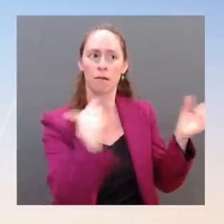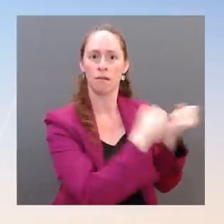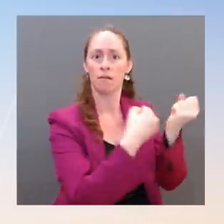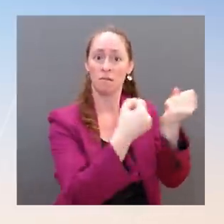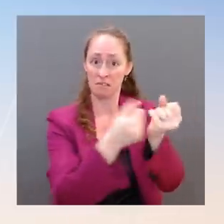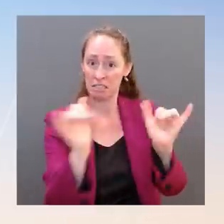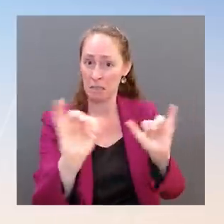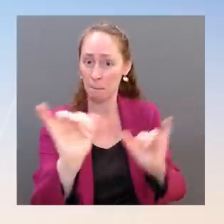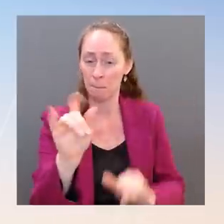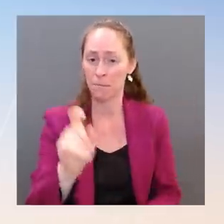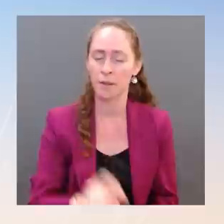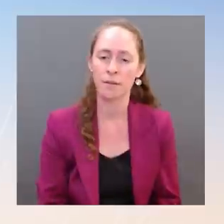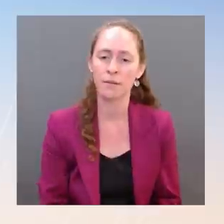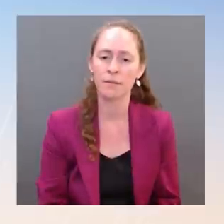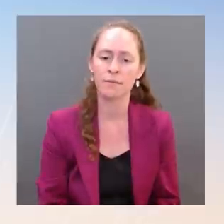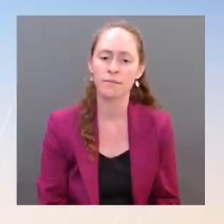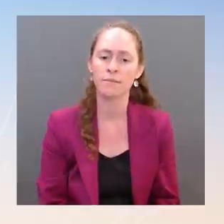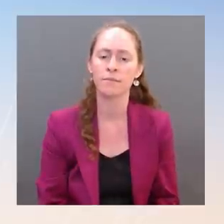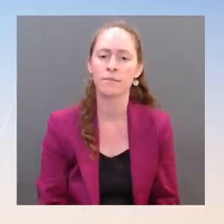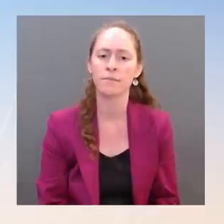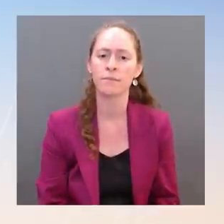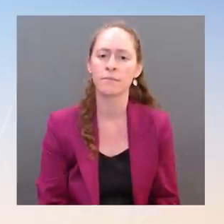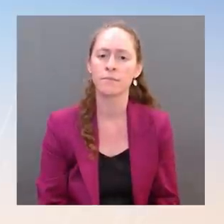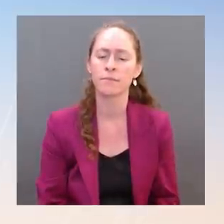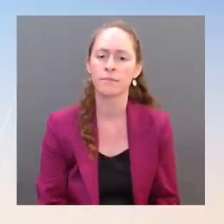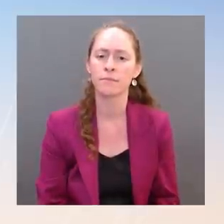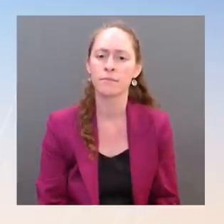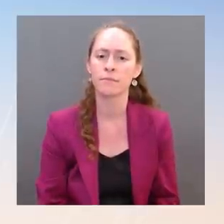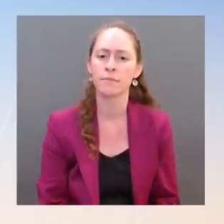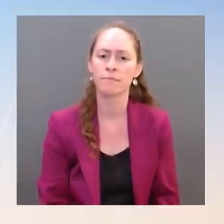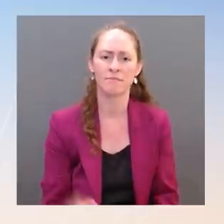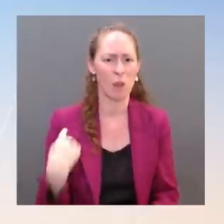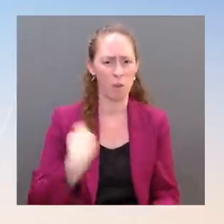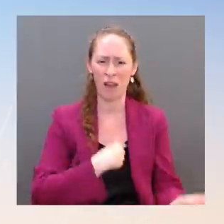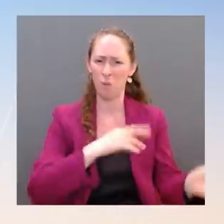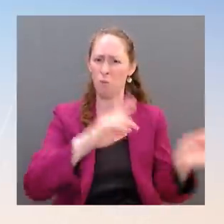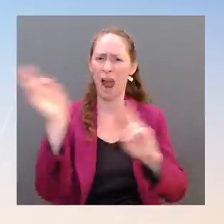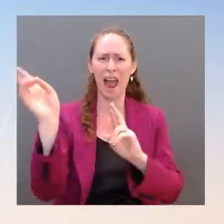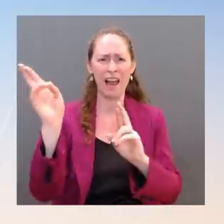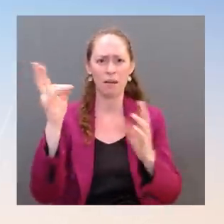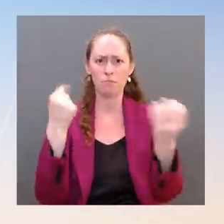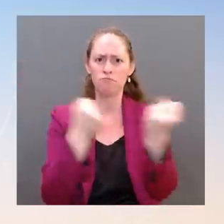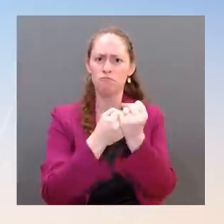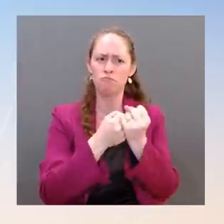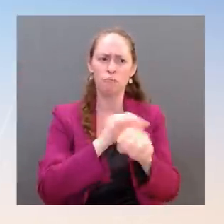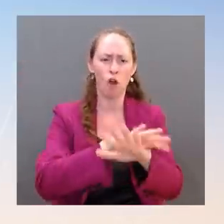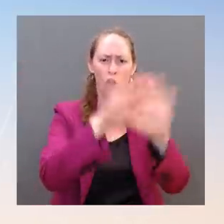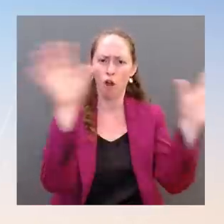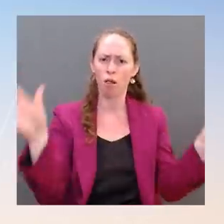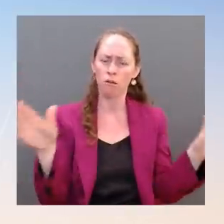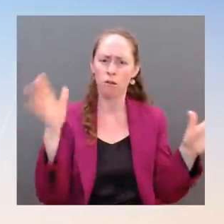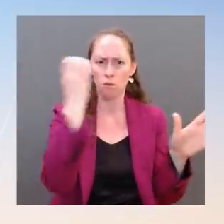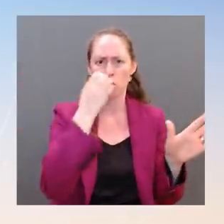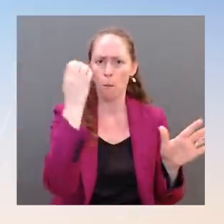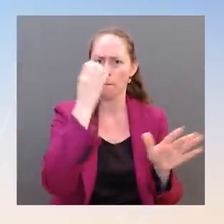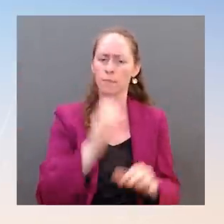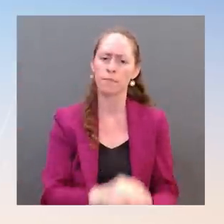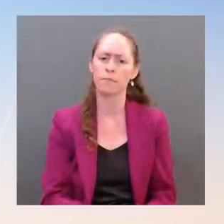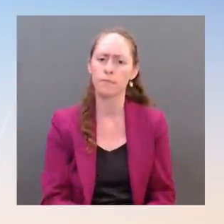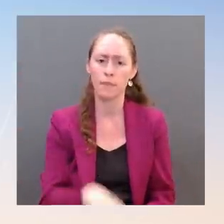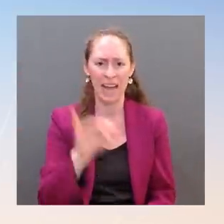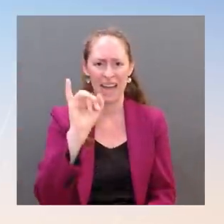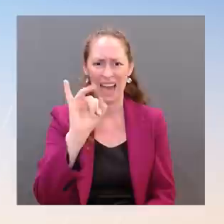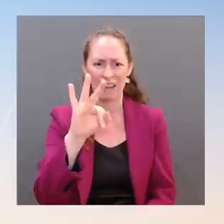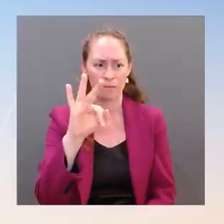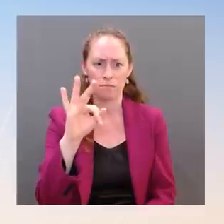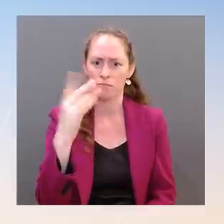European allies, that we will not tolerate any aggression against Finland or Sweden during this process. And there are practical